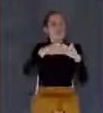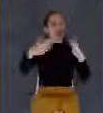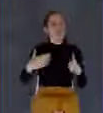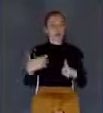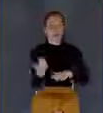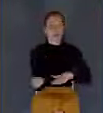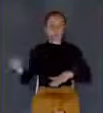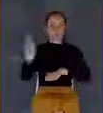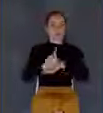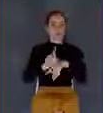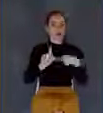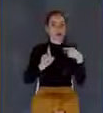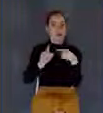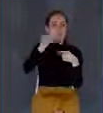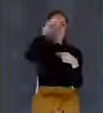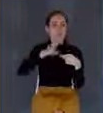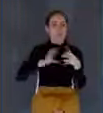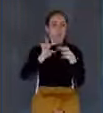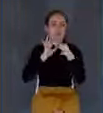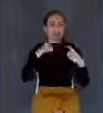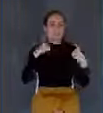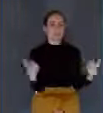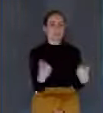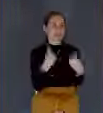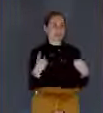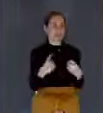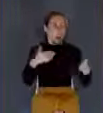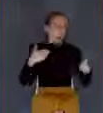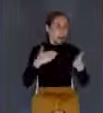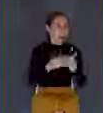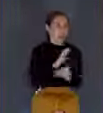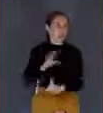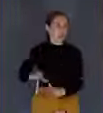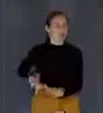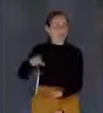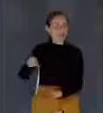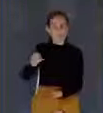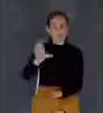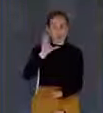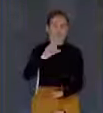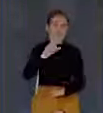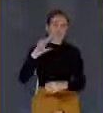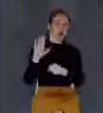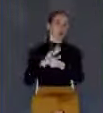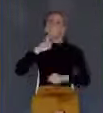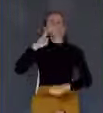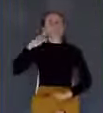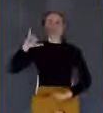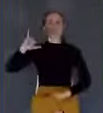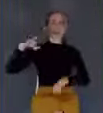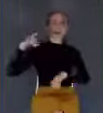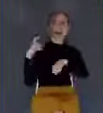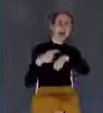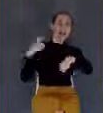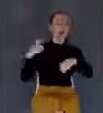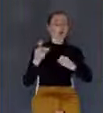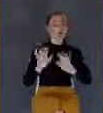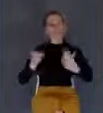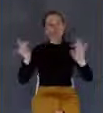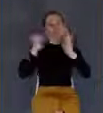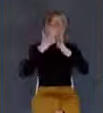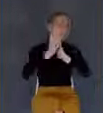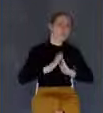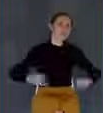perdition. This is the Antichrist. He will promise a golden age of peace. He will present himself as the answer to all the